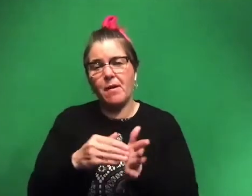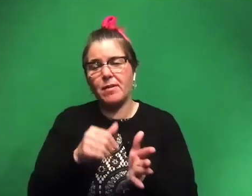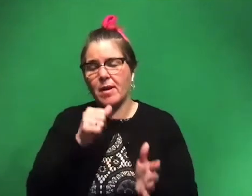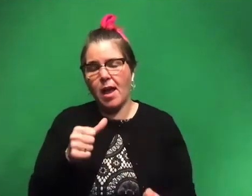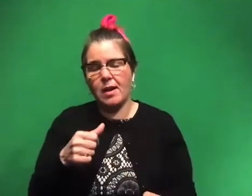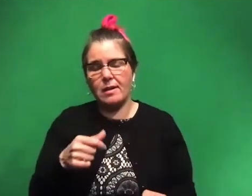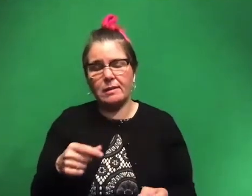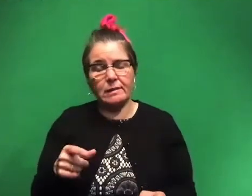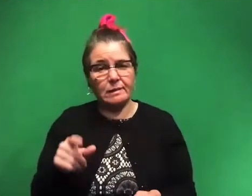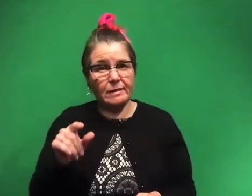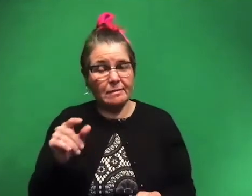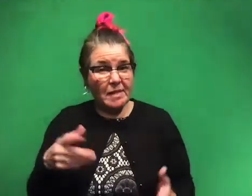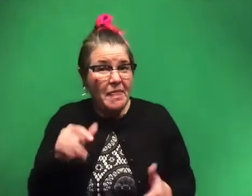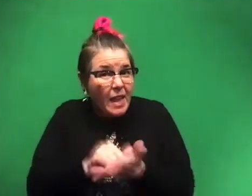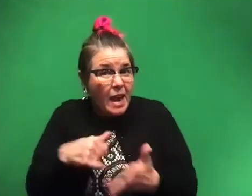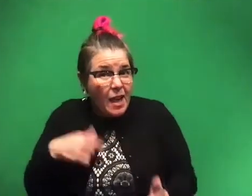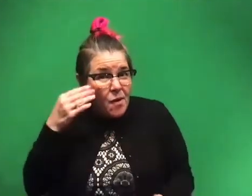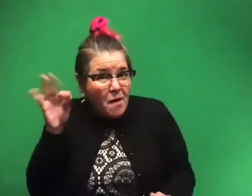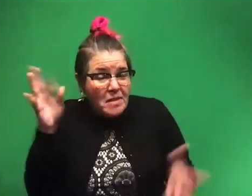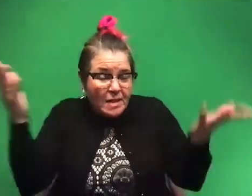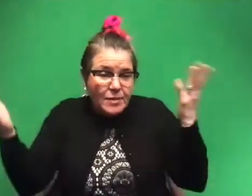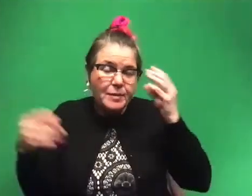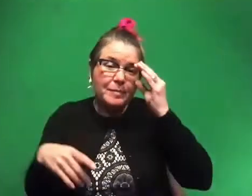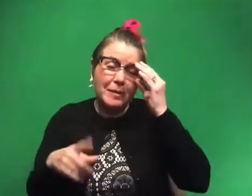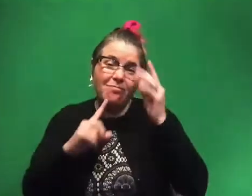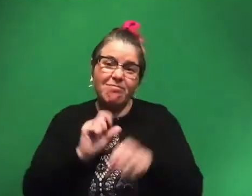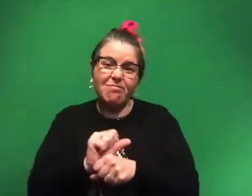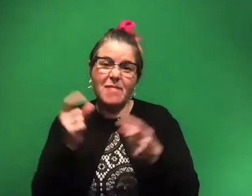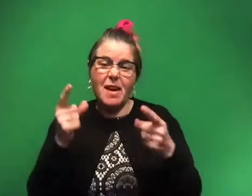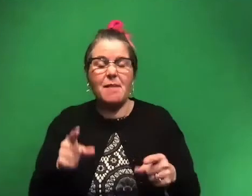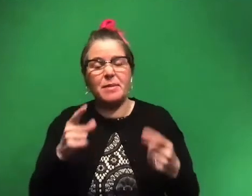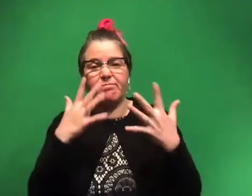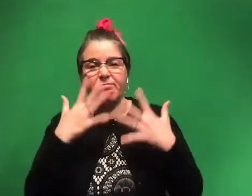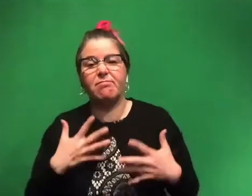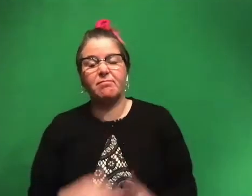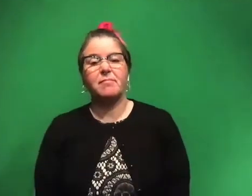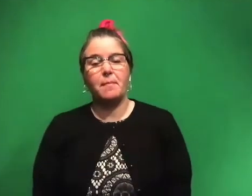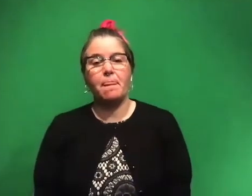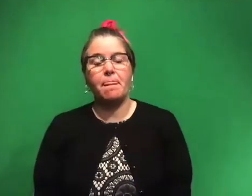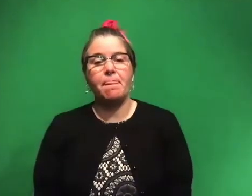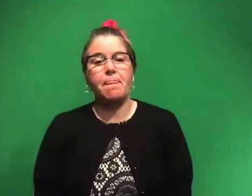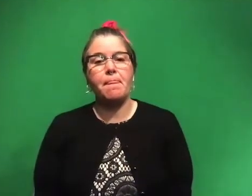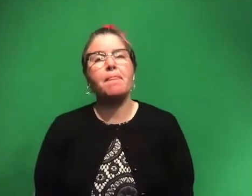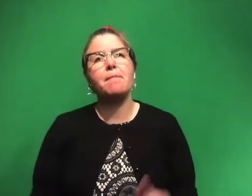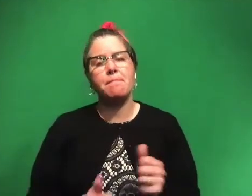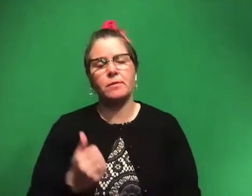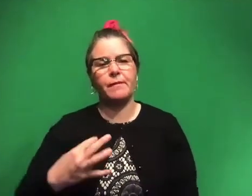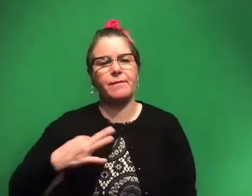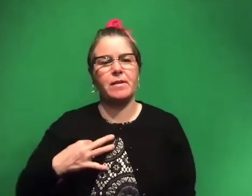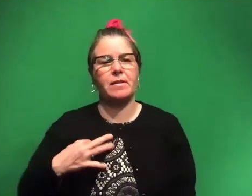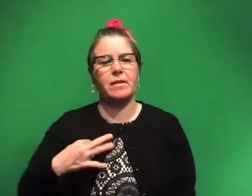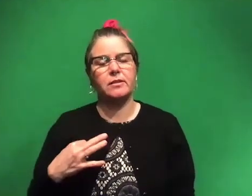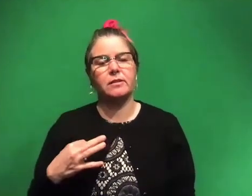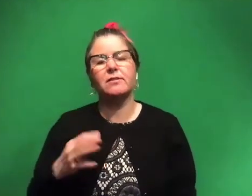knowledge, but it does happen and it's very unfortunate, but I think most of our volunteers, actually